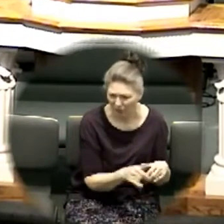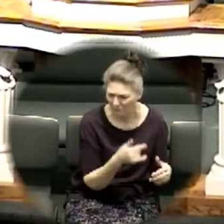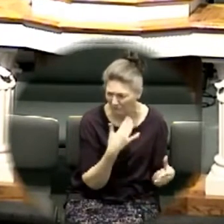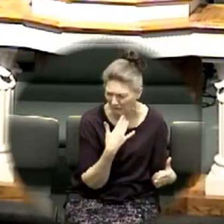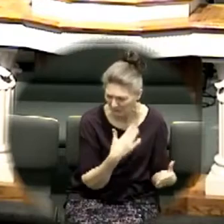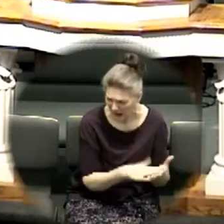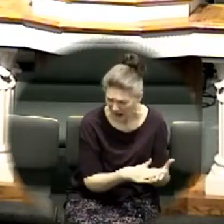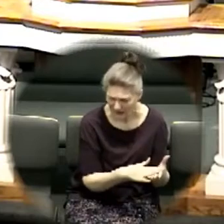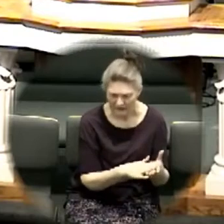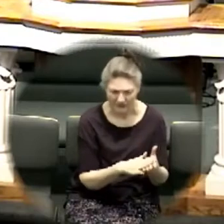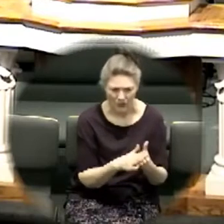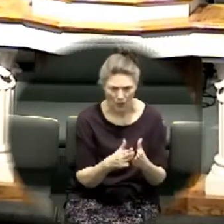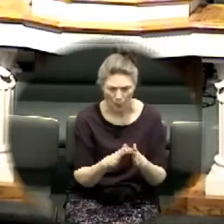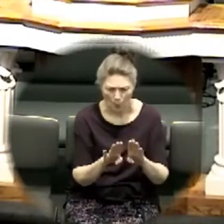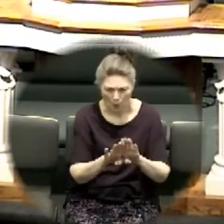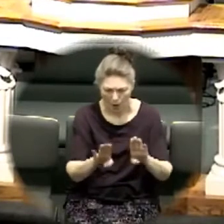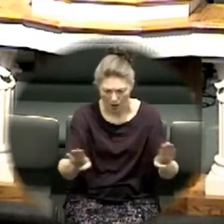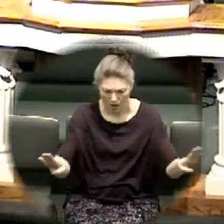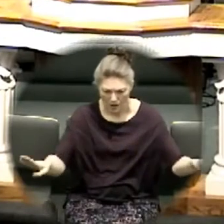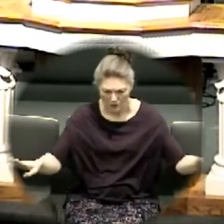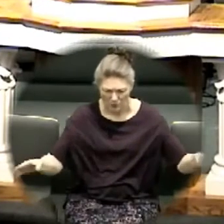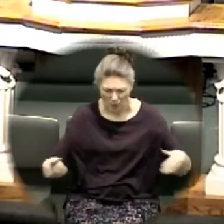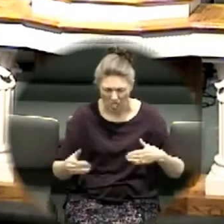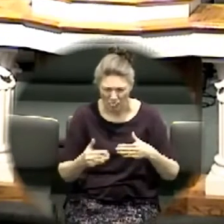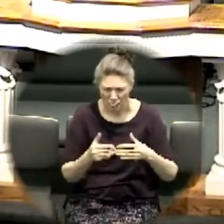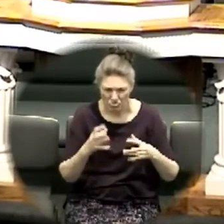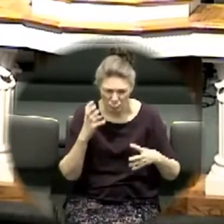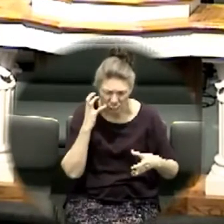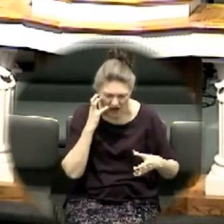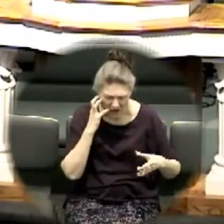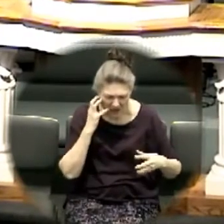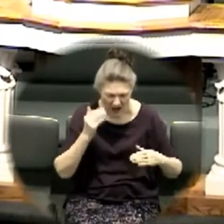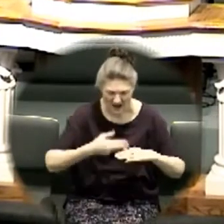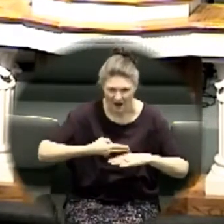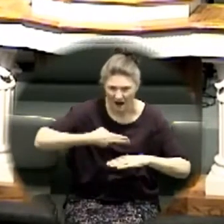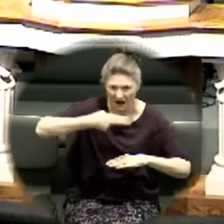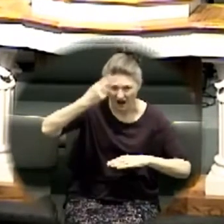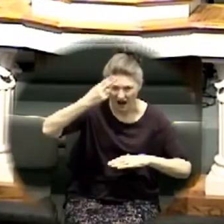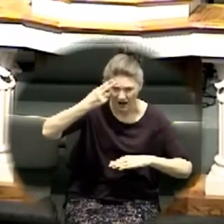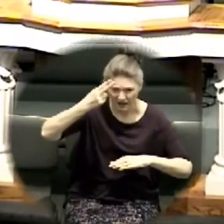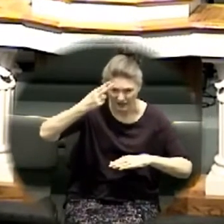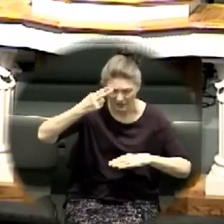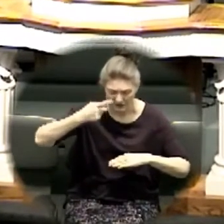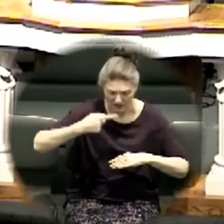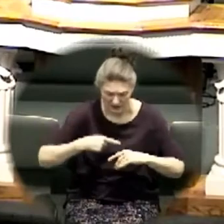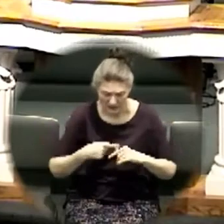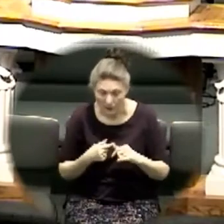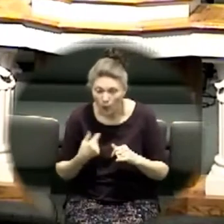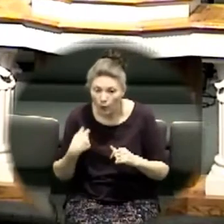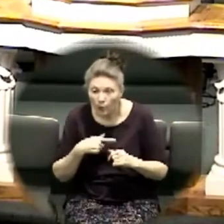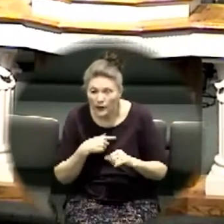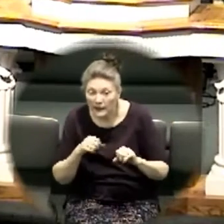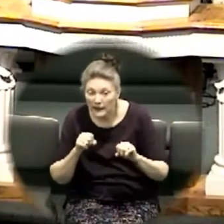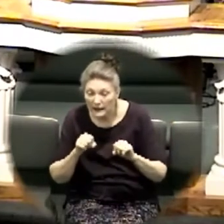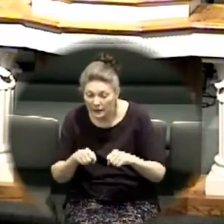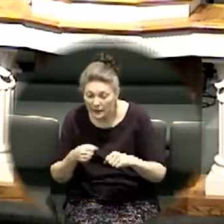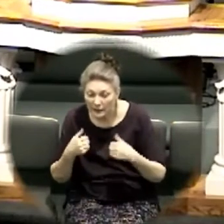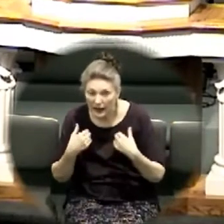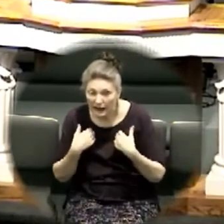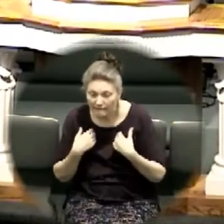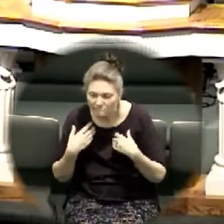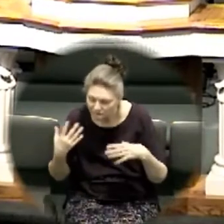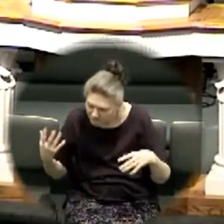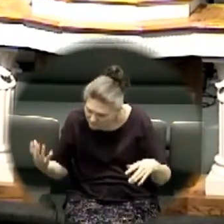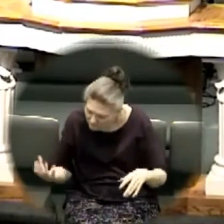and pass through the river correctly we can have victory over evil we can have victory over walls which can represent prison and